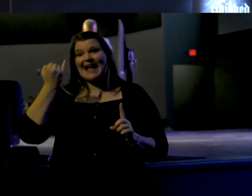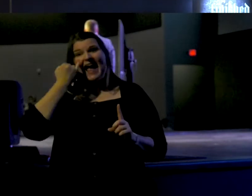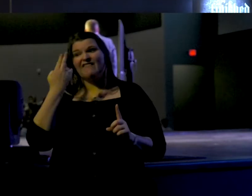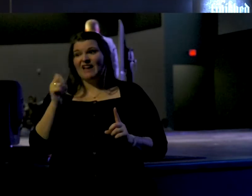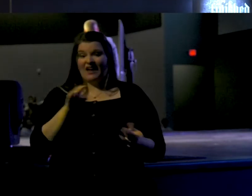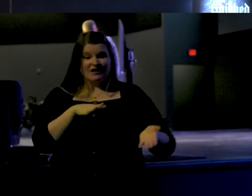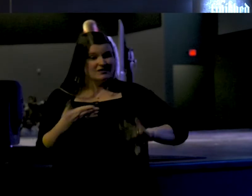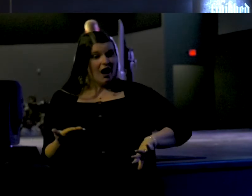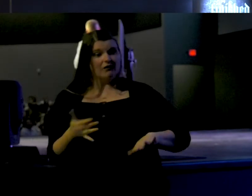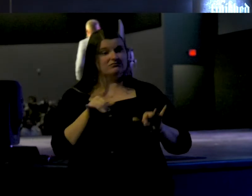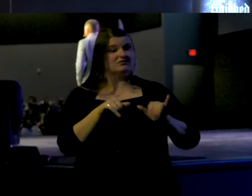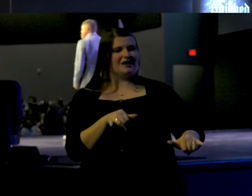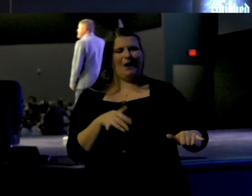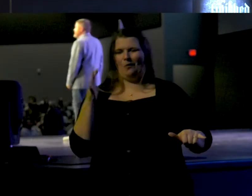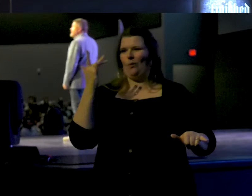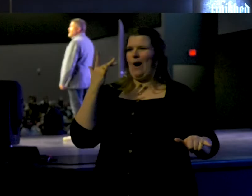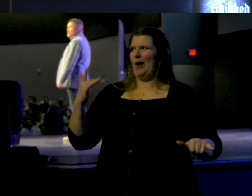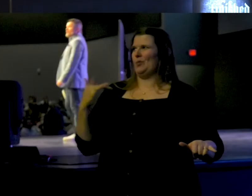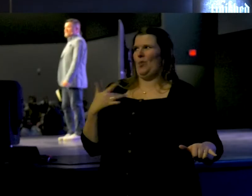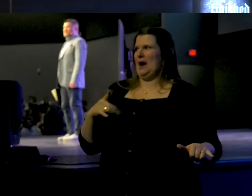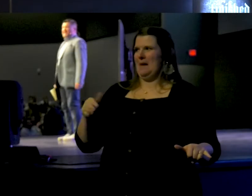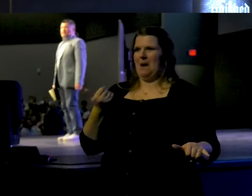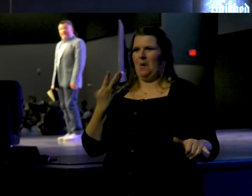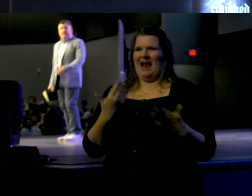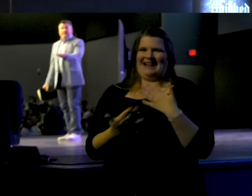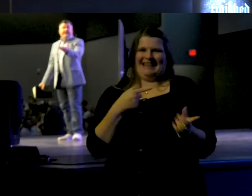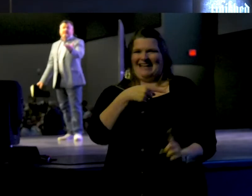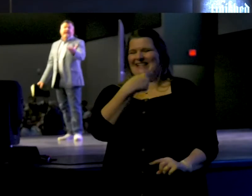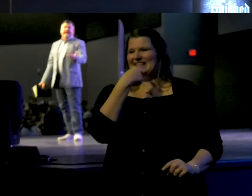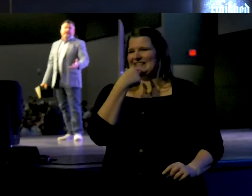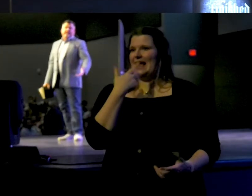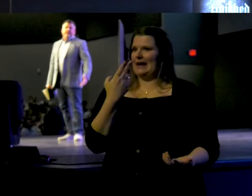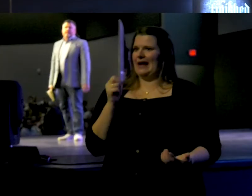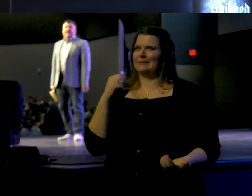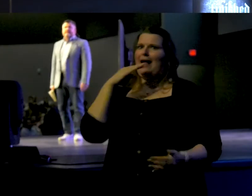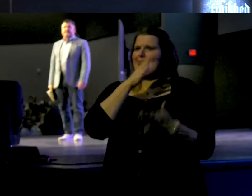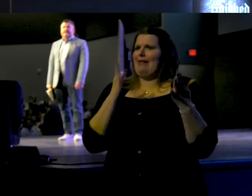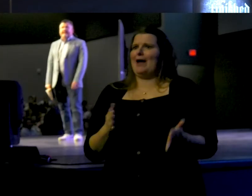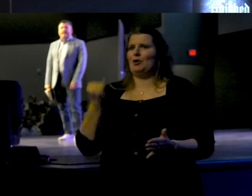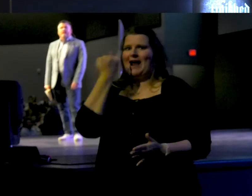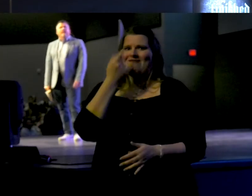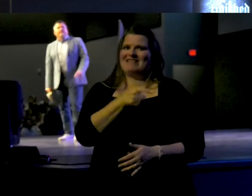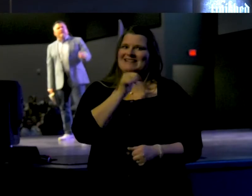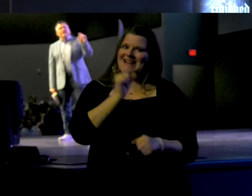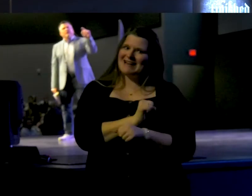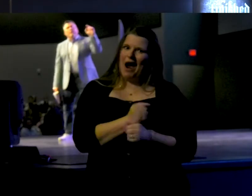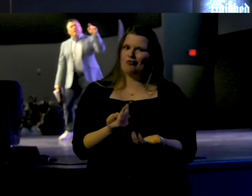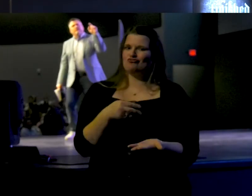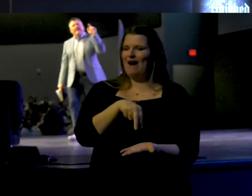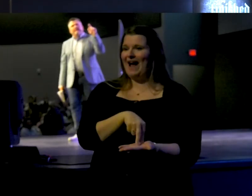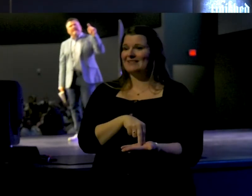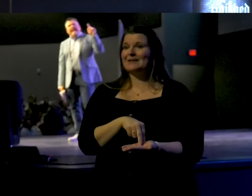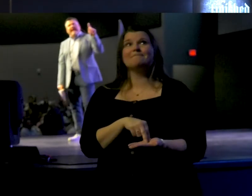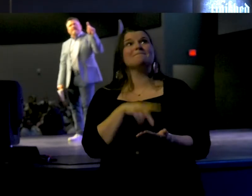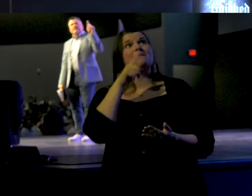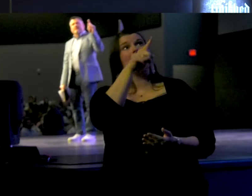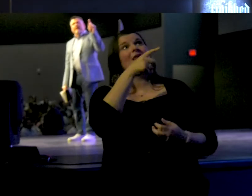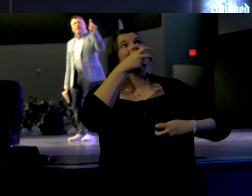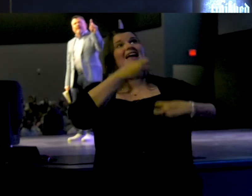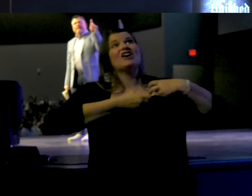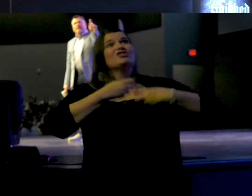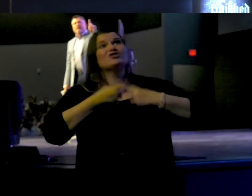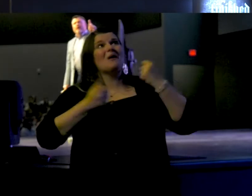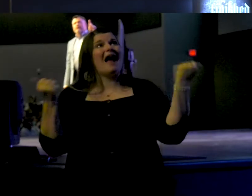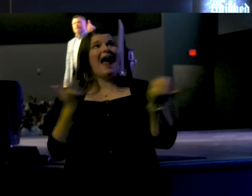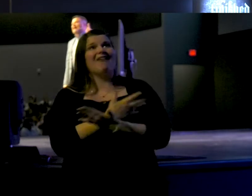rise from the dead, then why worry about any of what he said? He's in fact a liar if he didn't rise from the dead. The issue on which everything hangs